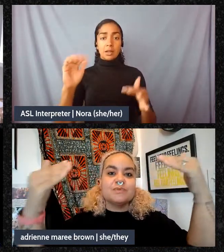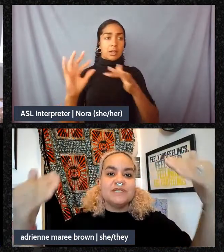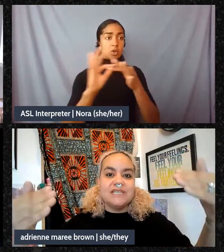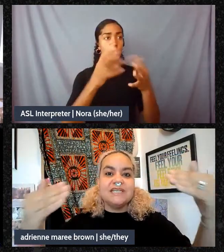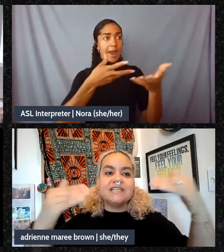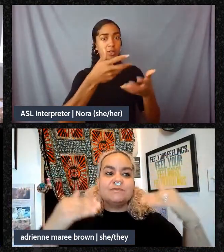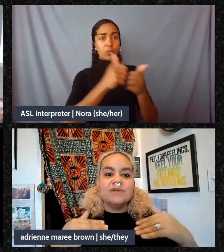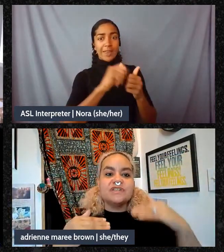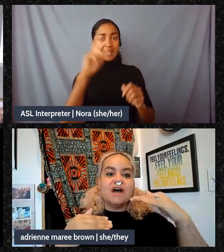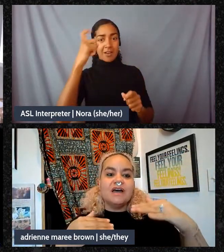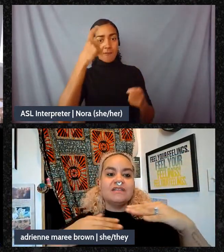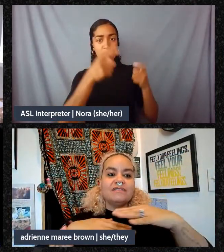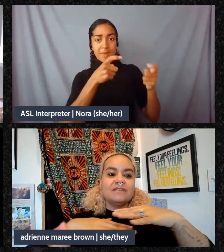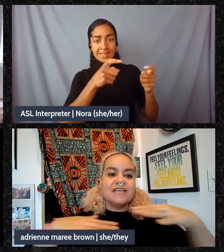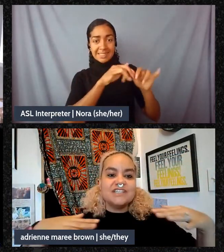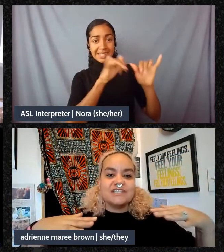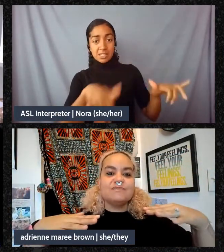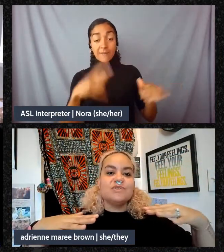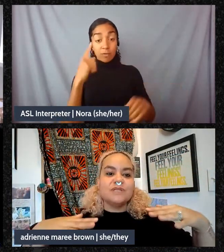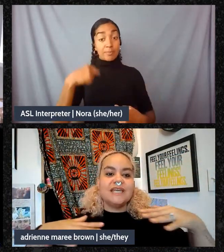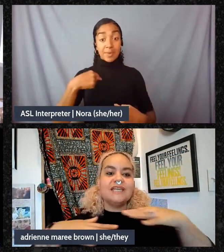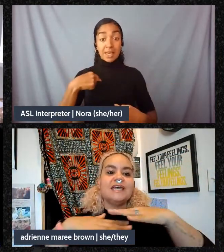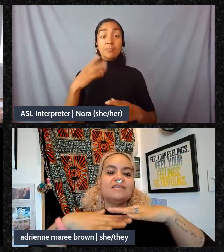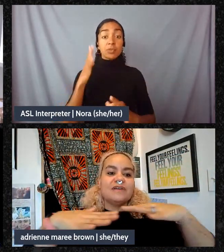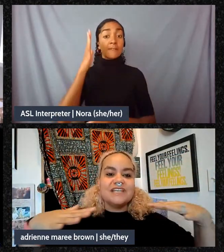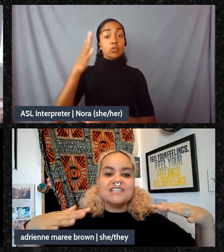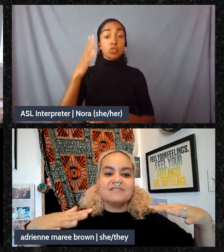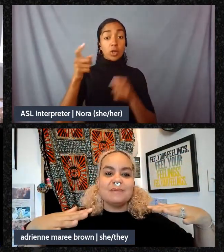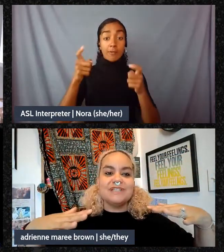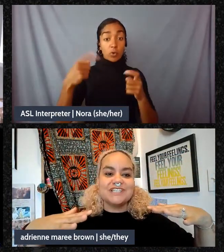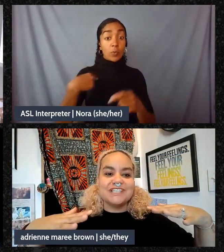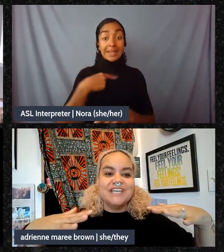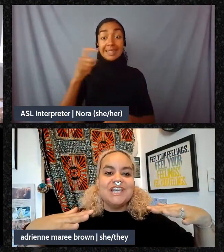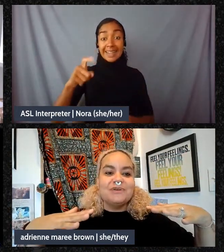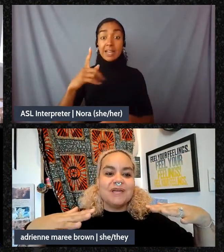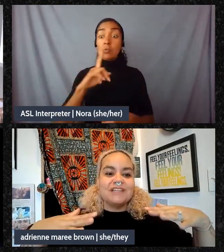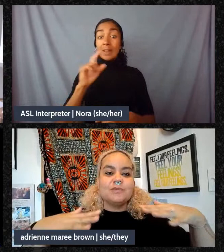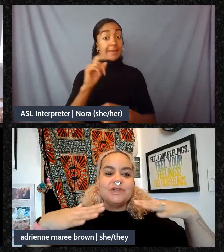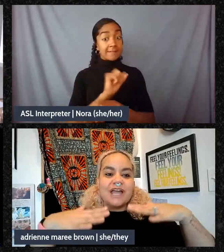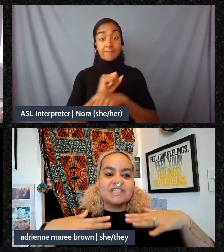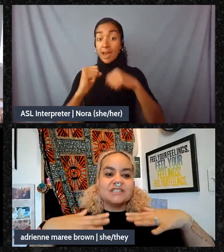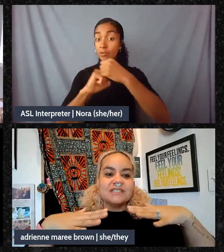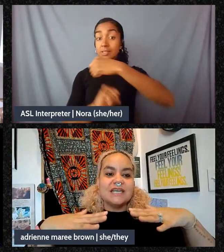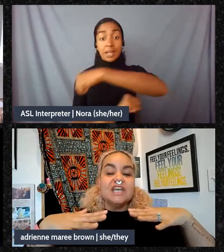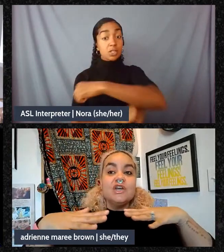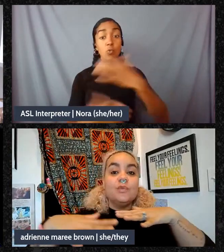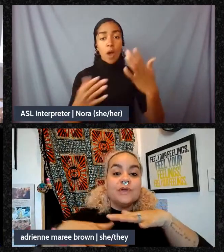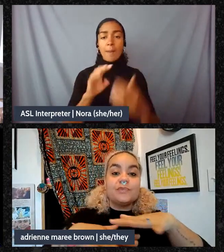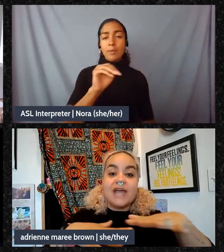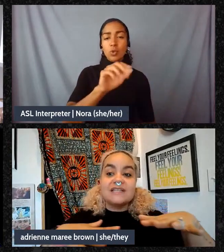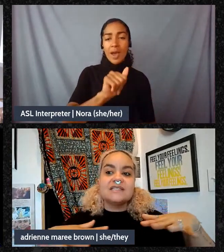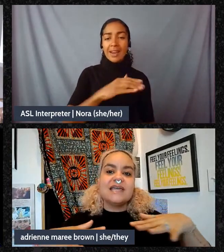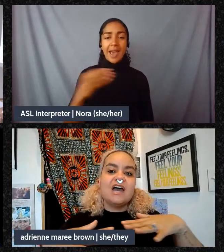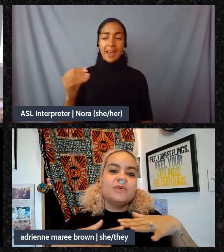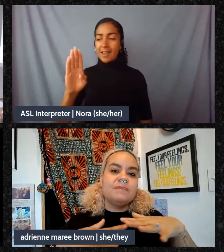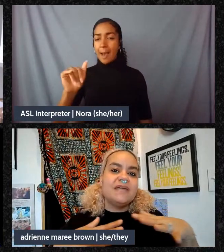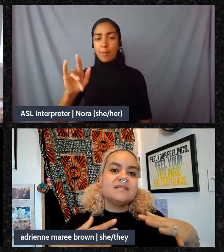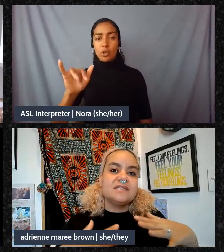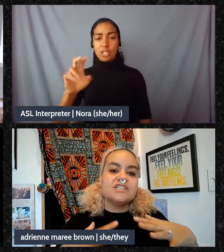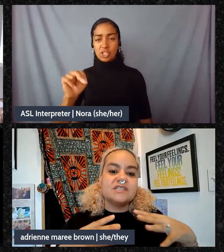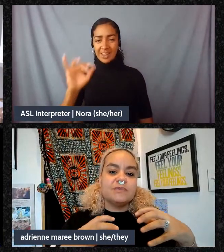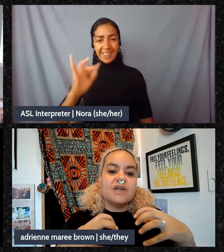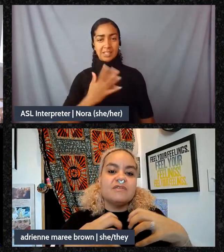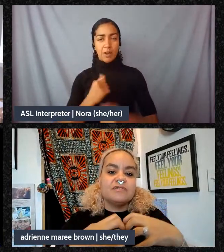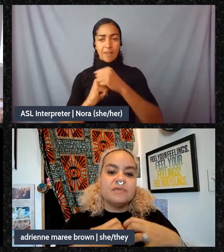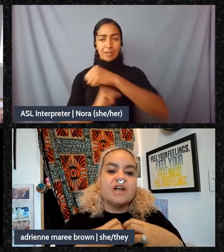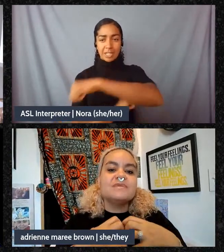governance we need is built on the foundations of mutual aid and the foundations of abolition, right? That we're actually saying we're practicing how do we make